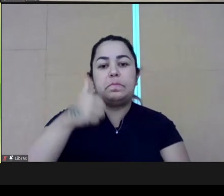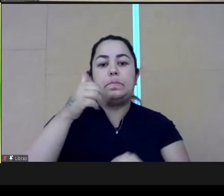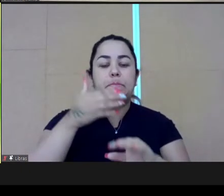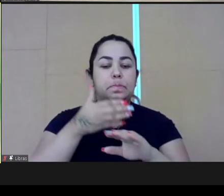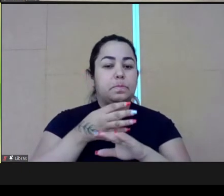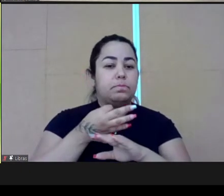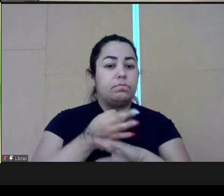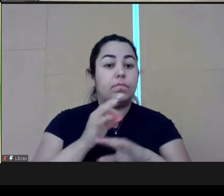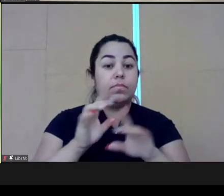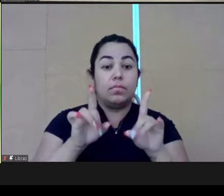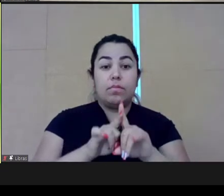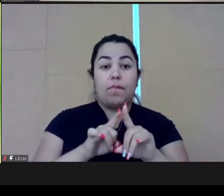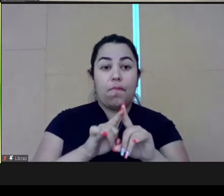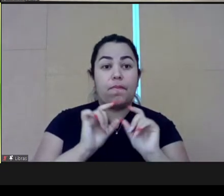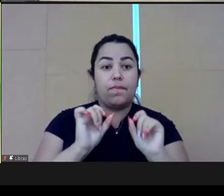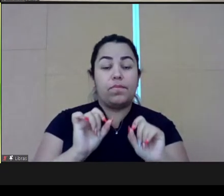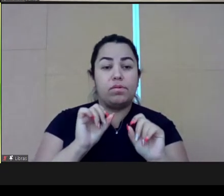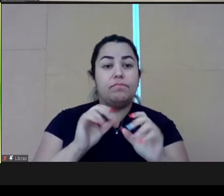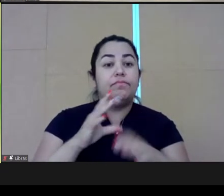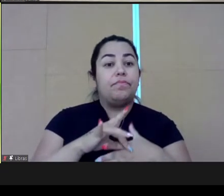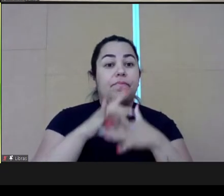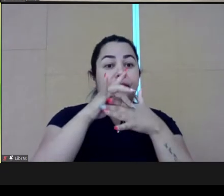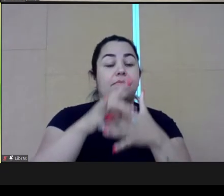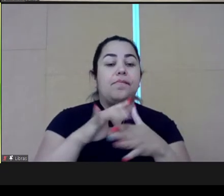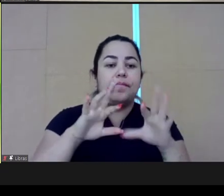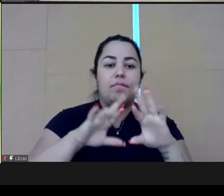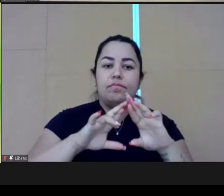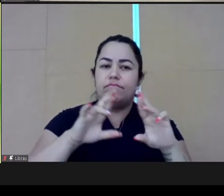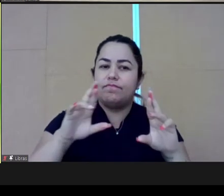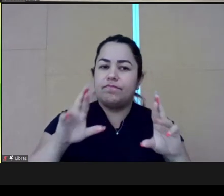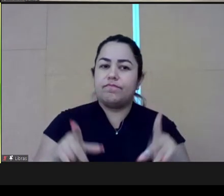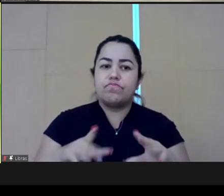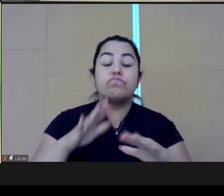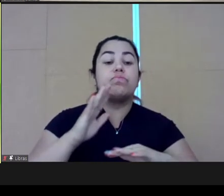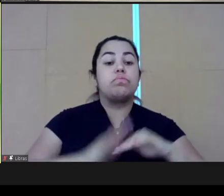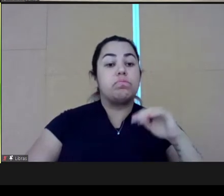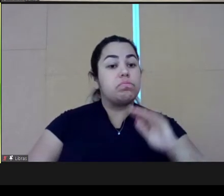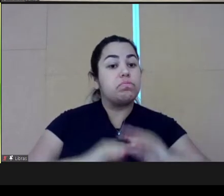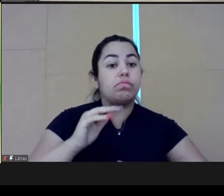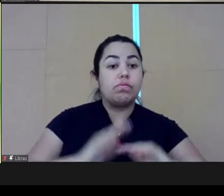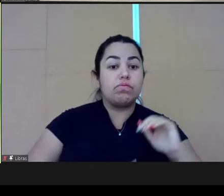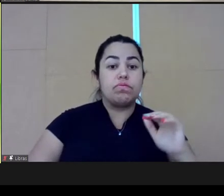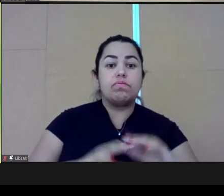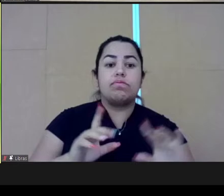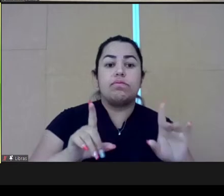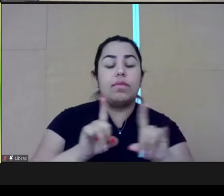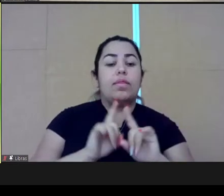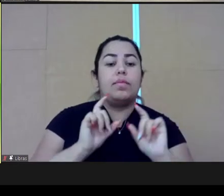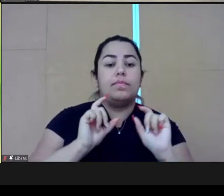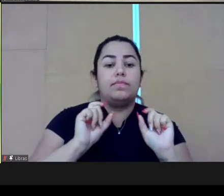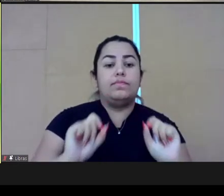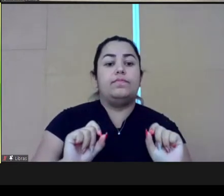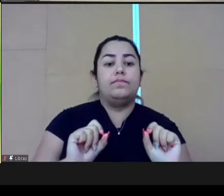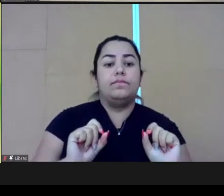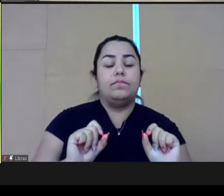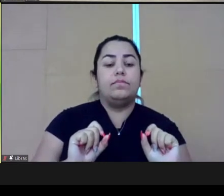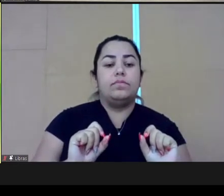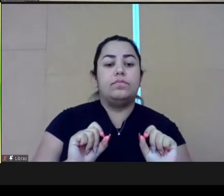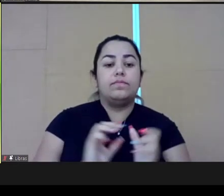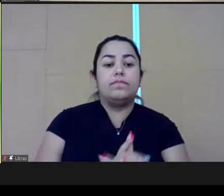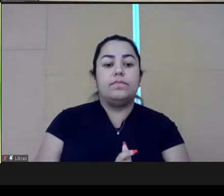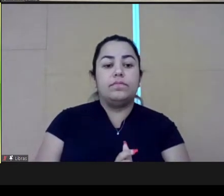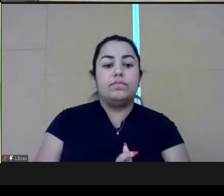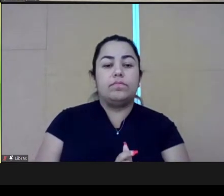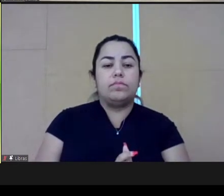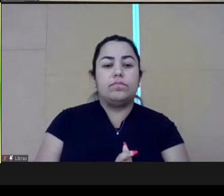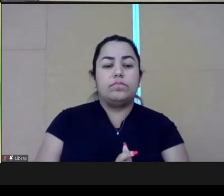different tiers. The last thing I would also say is thinking about institutional knowledge retention.